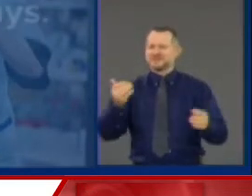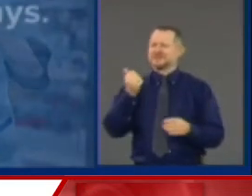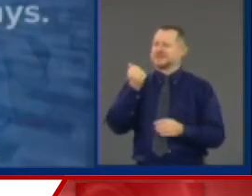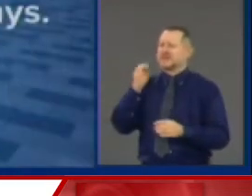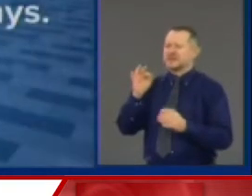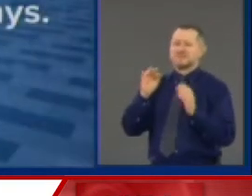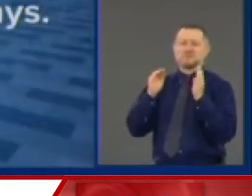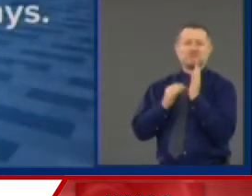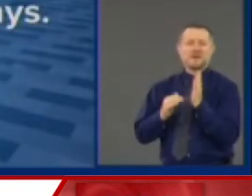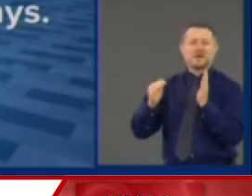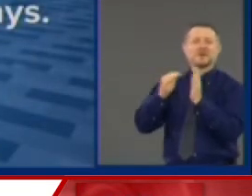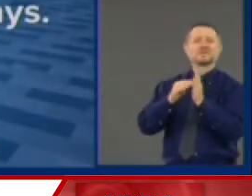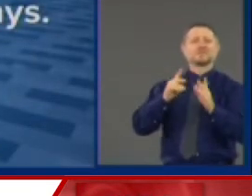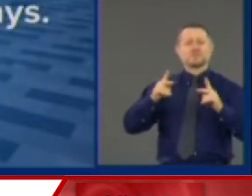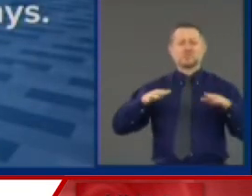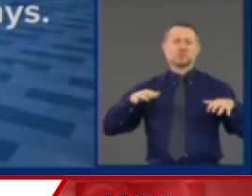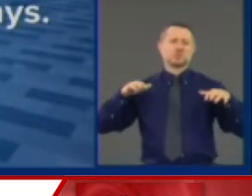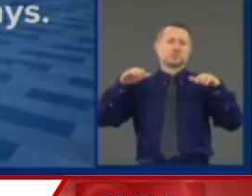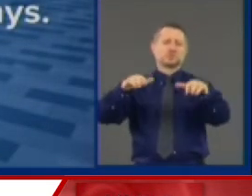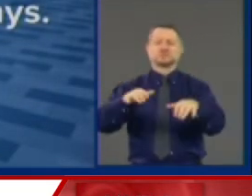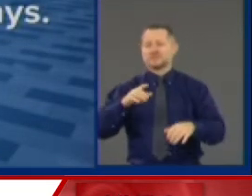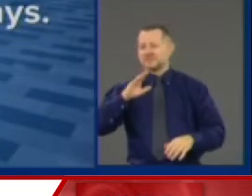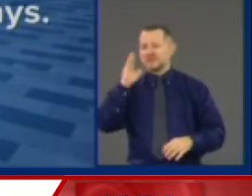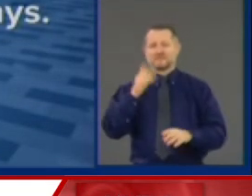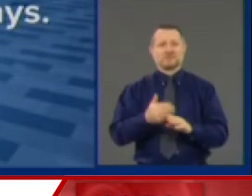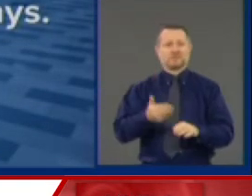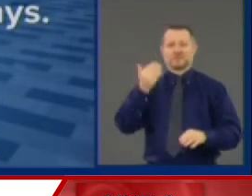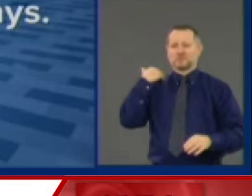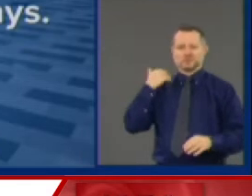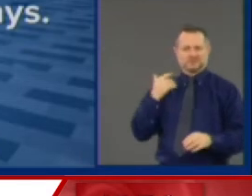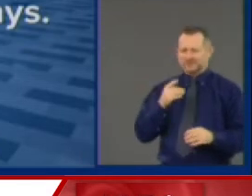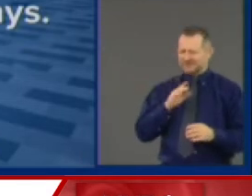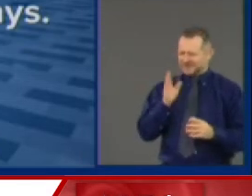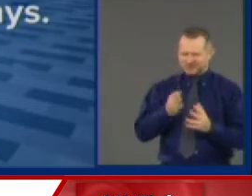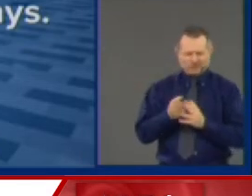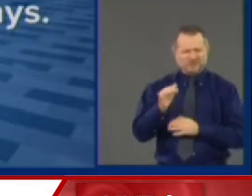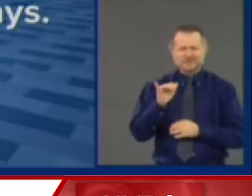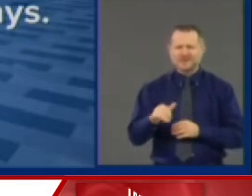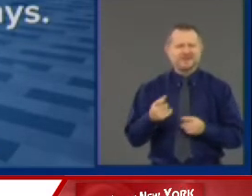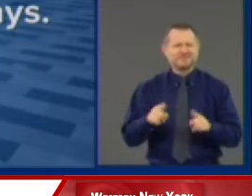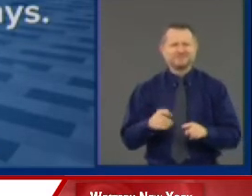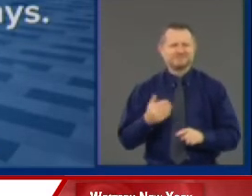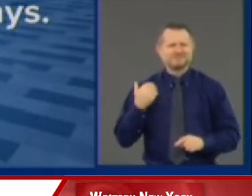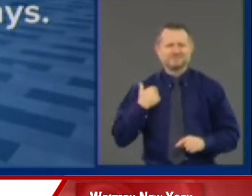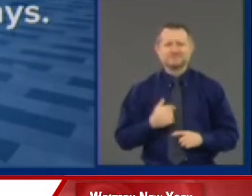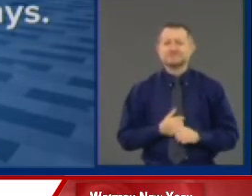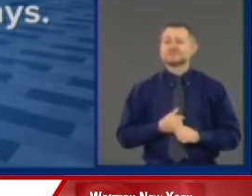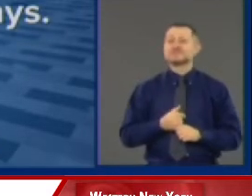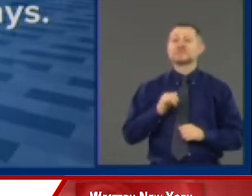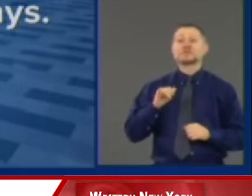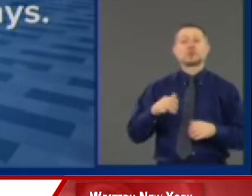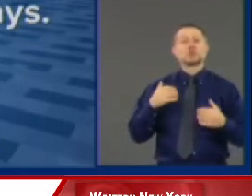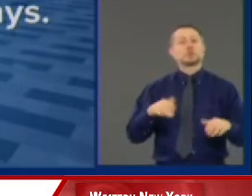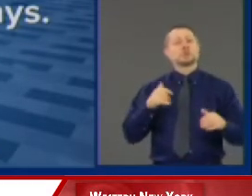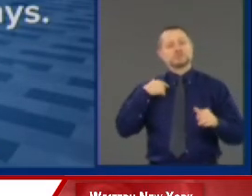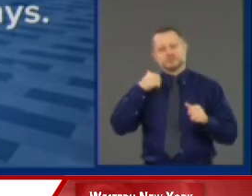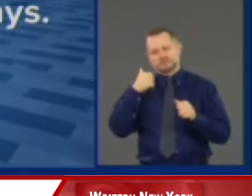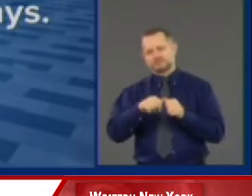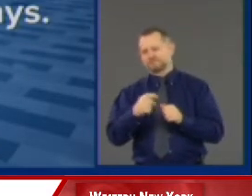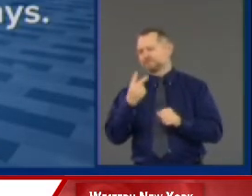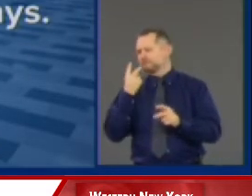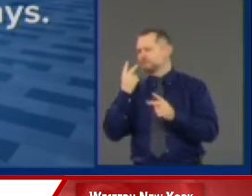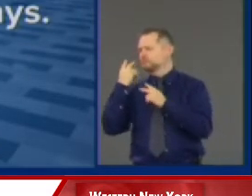never did before. They responded with a level of determination and discipline